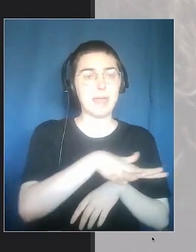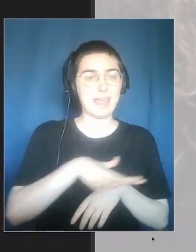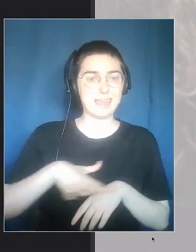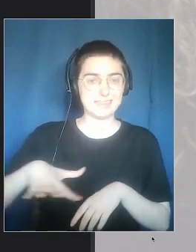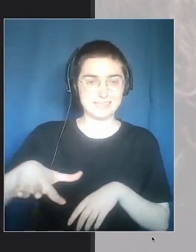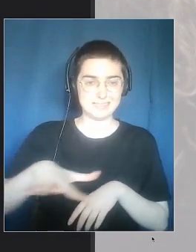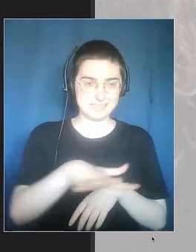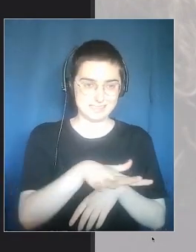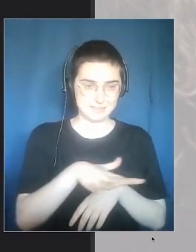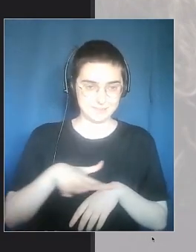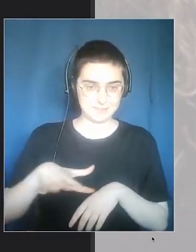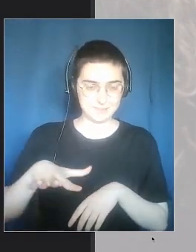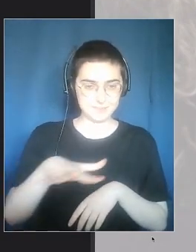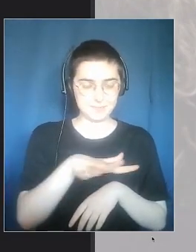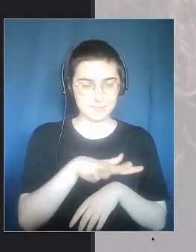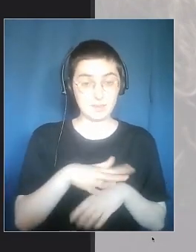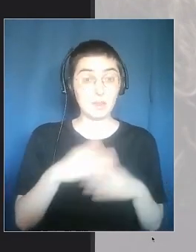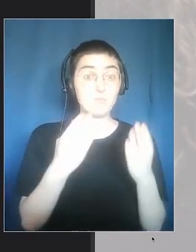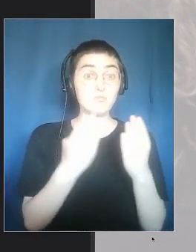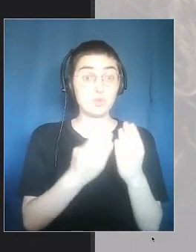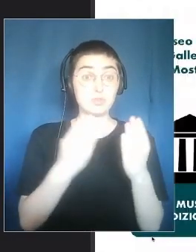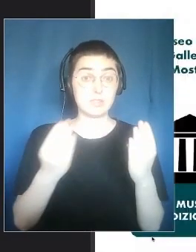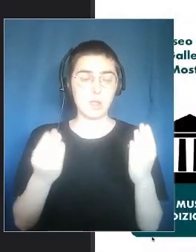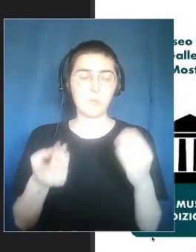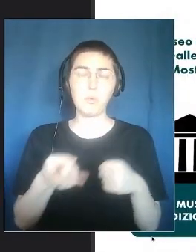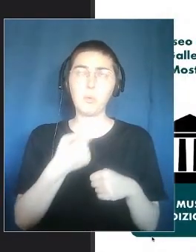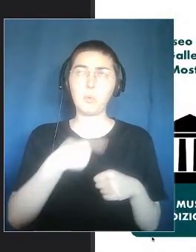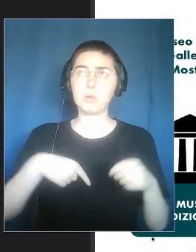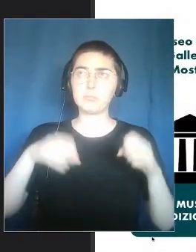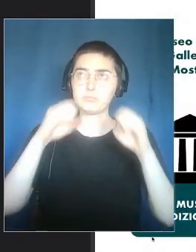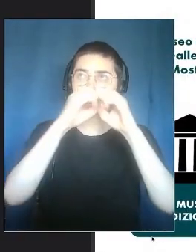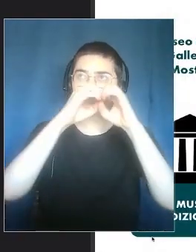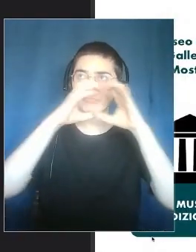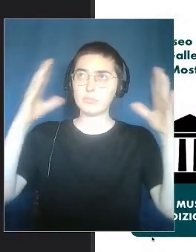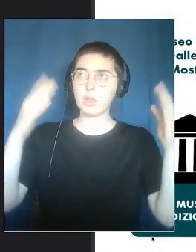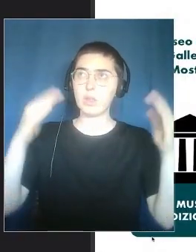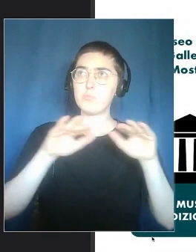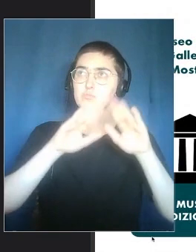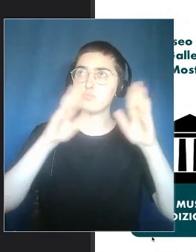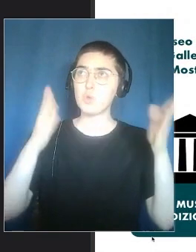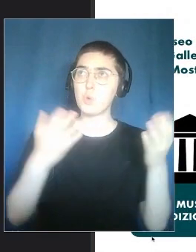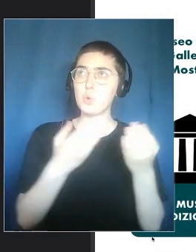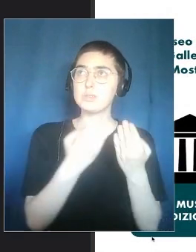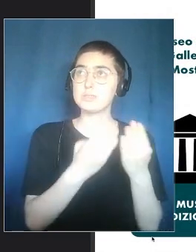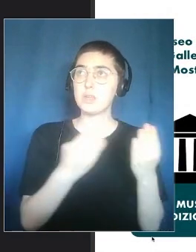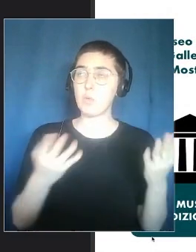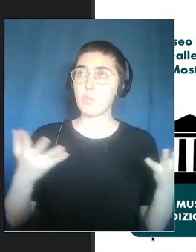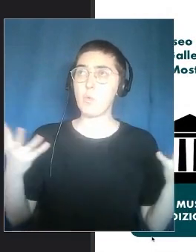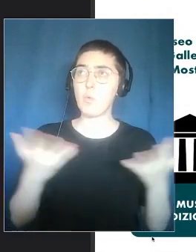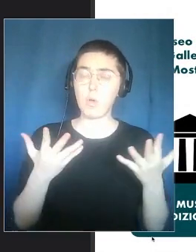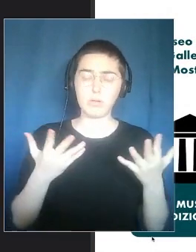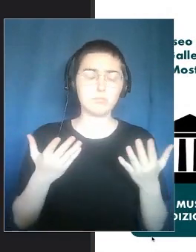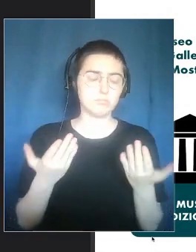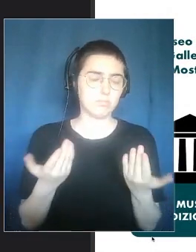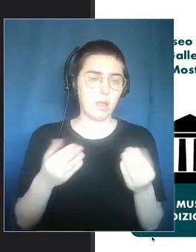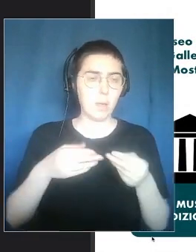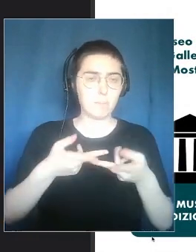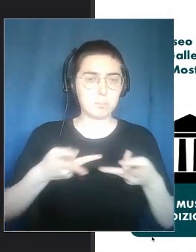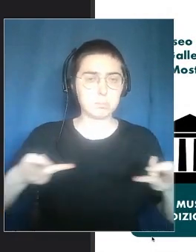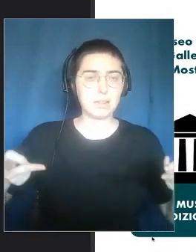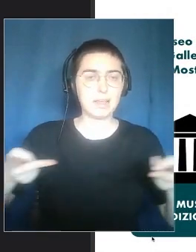So museums that we conceive as physical buildings